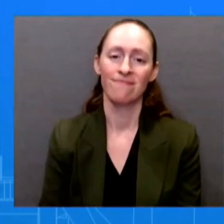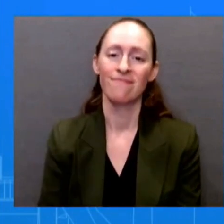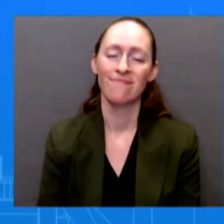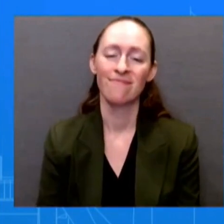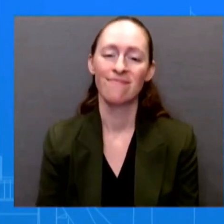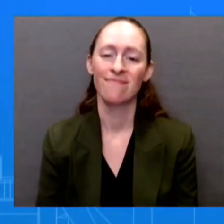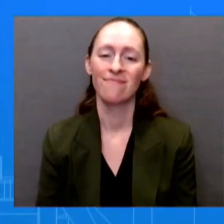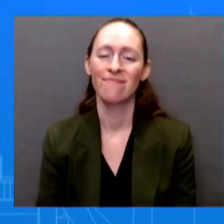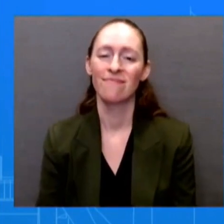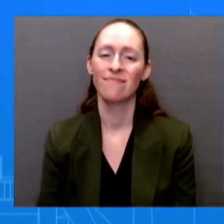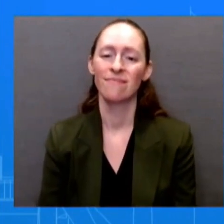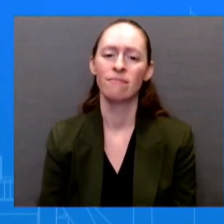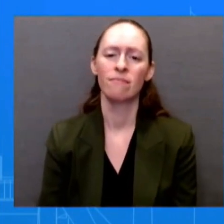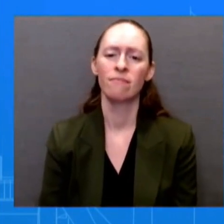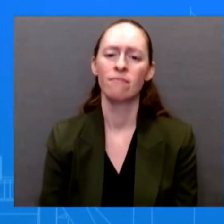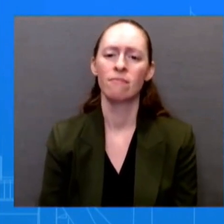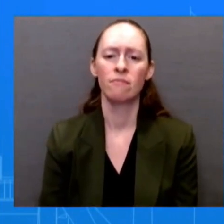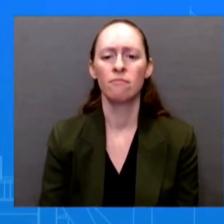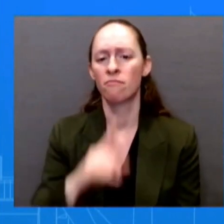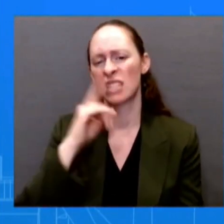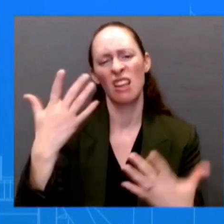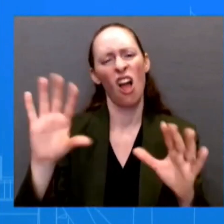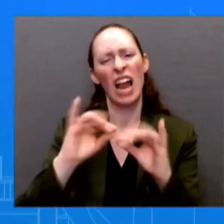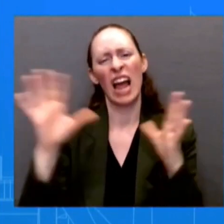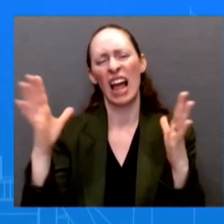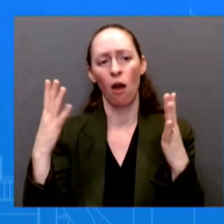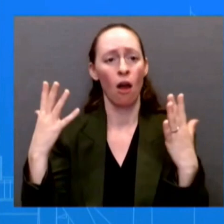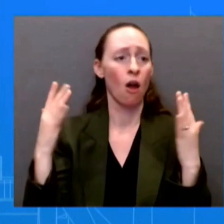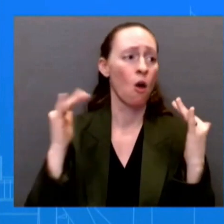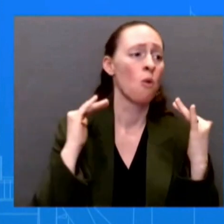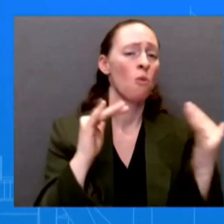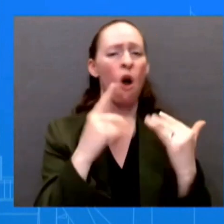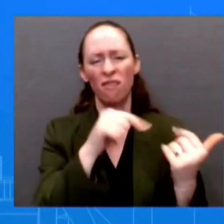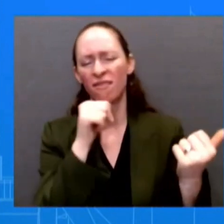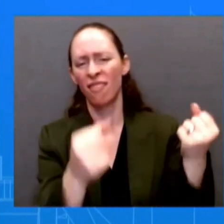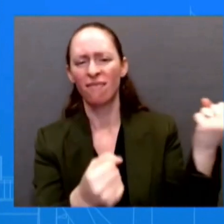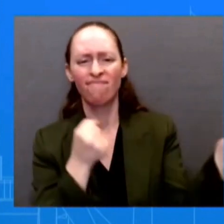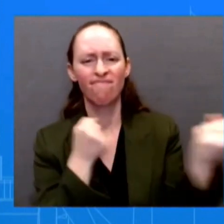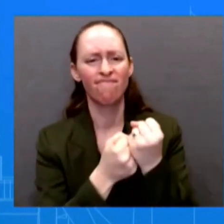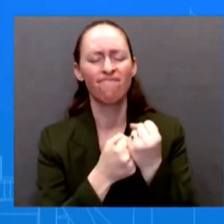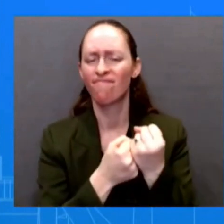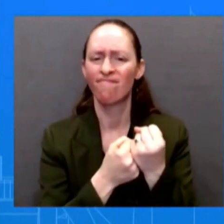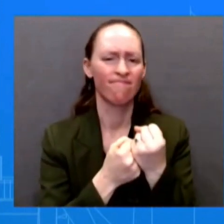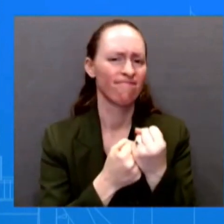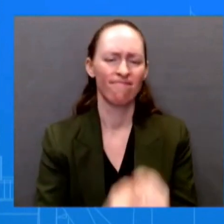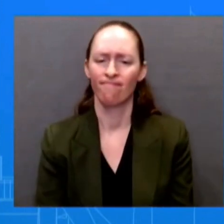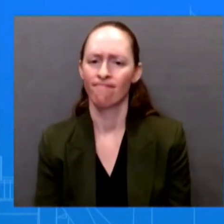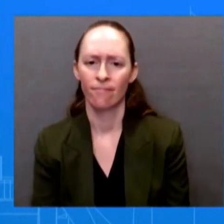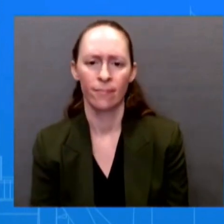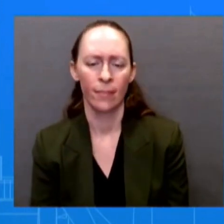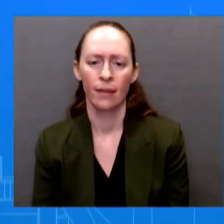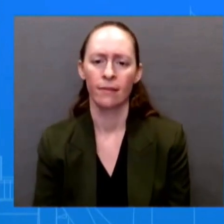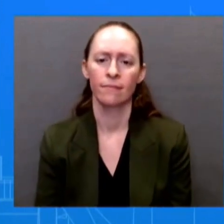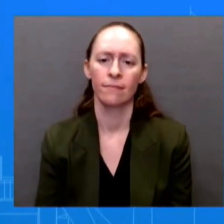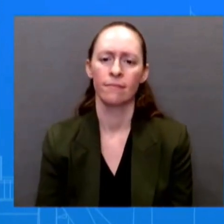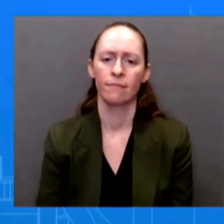addressing current food and energy security challenges while continuing our efforts to build a resilient global economy.